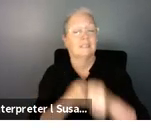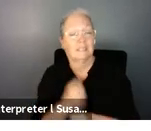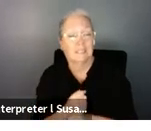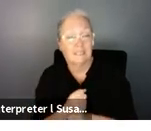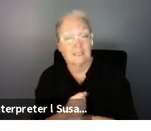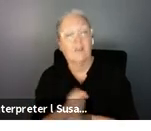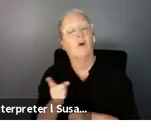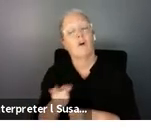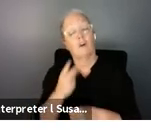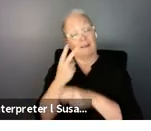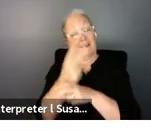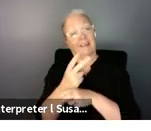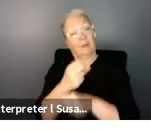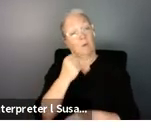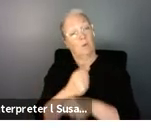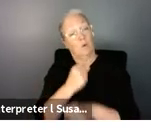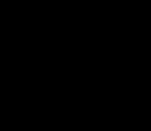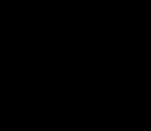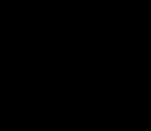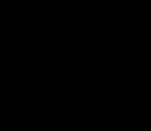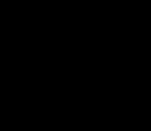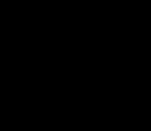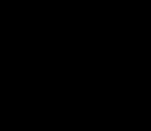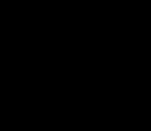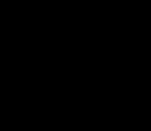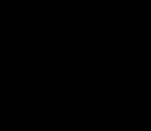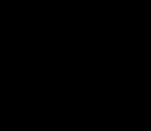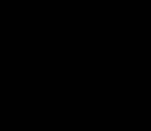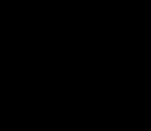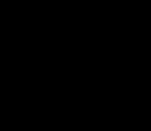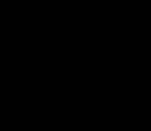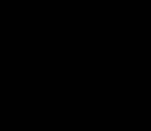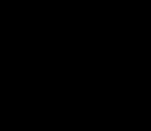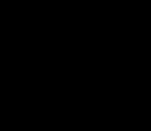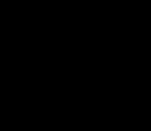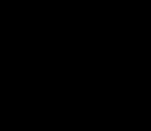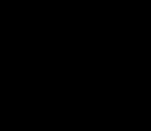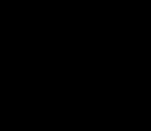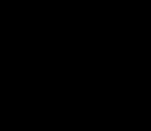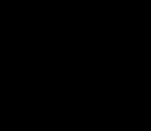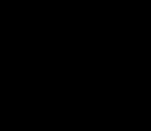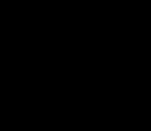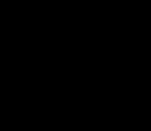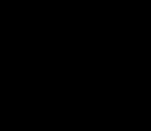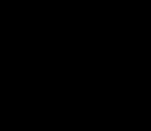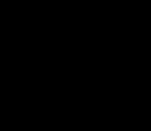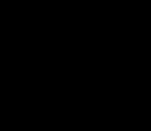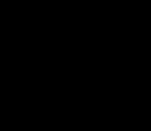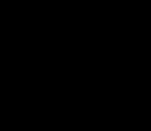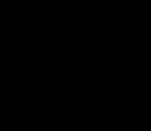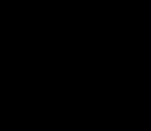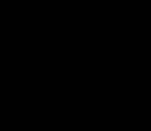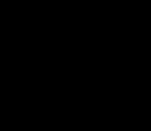states have contracted out to the voluntary but especially the for-profit private sector